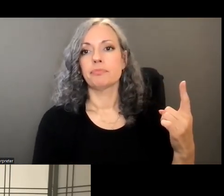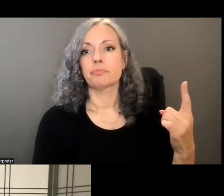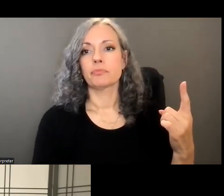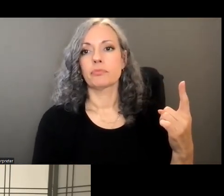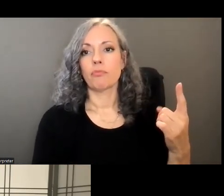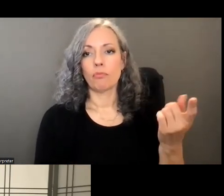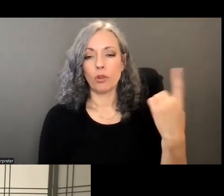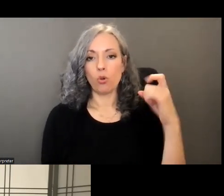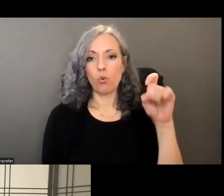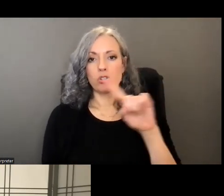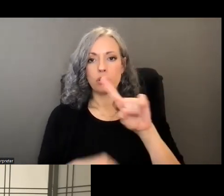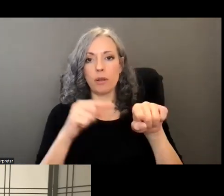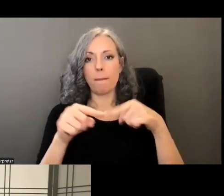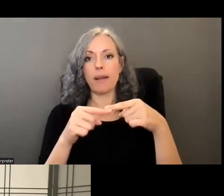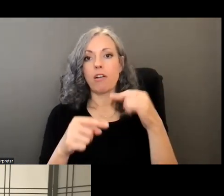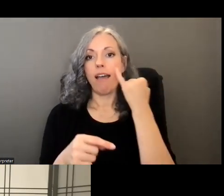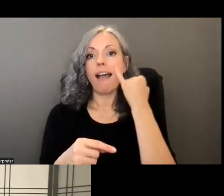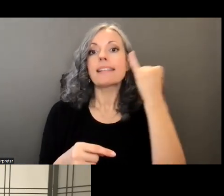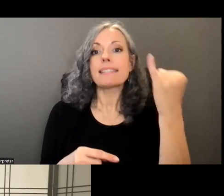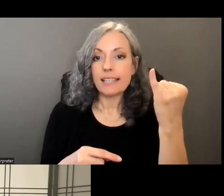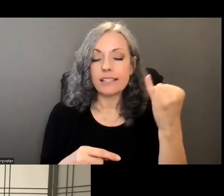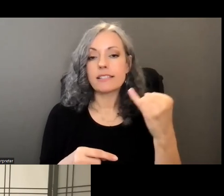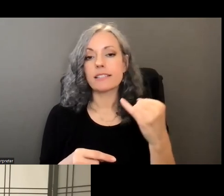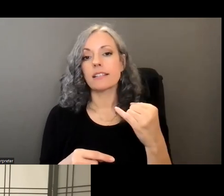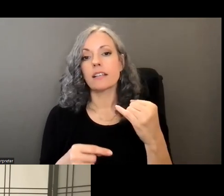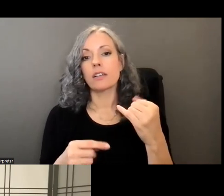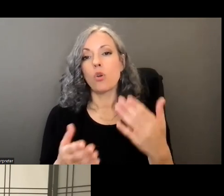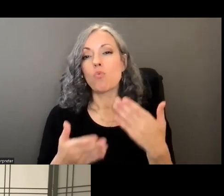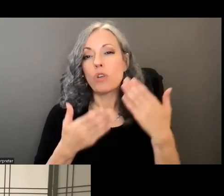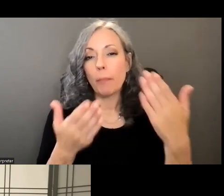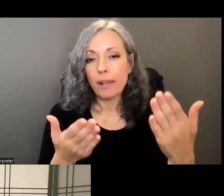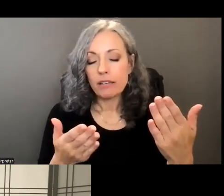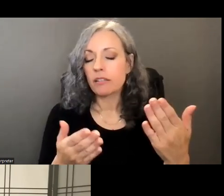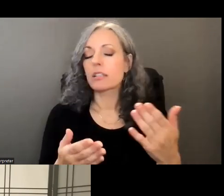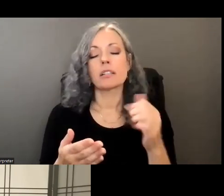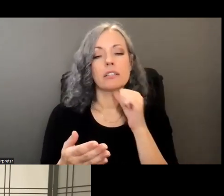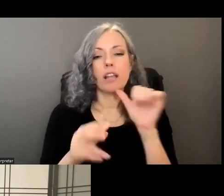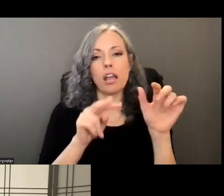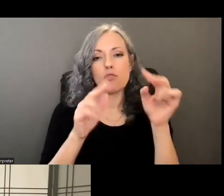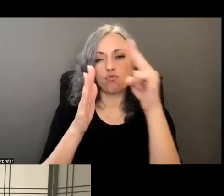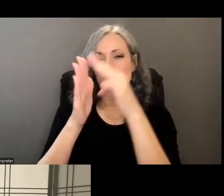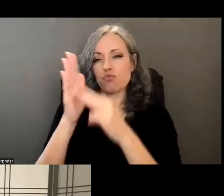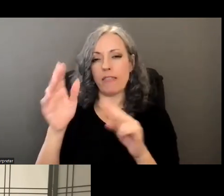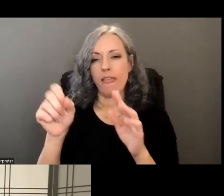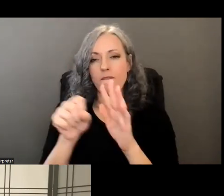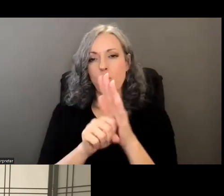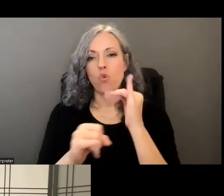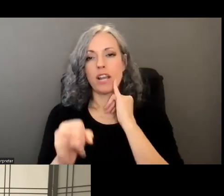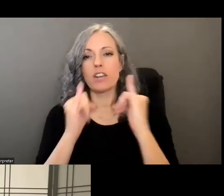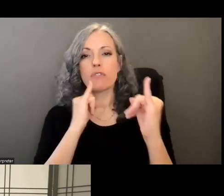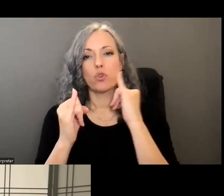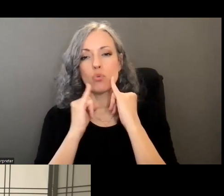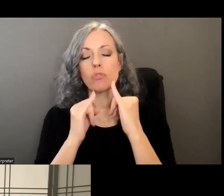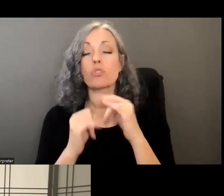recommendations i will say that i wouldn't recommend to read the full interview synthesis because there's a lot of ideas that were